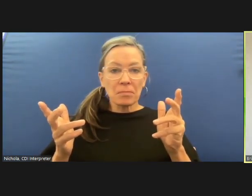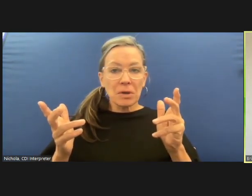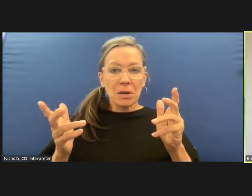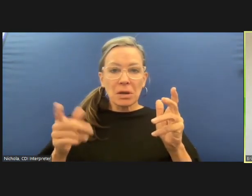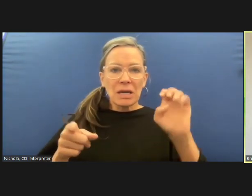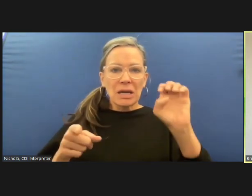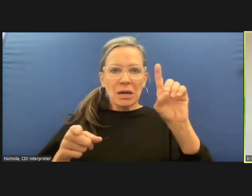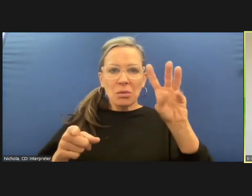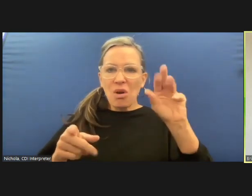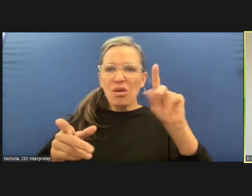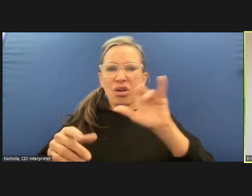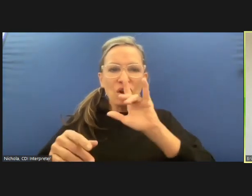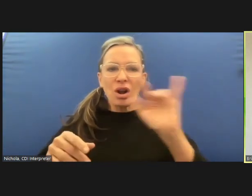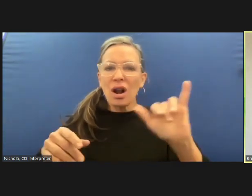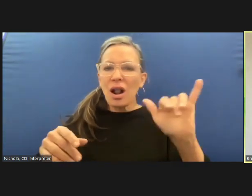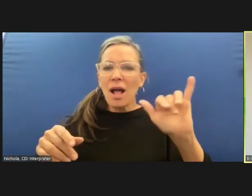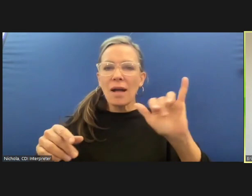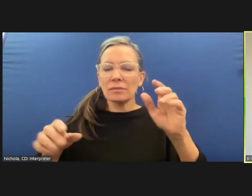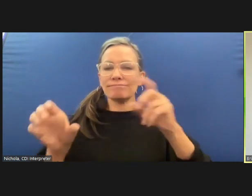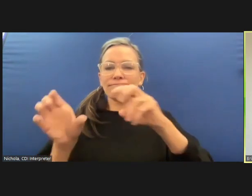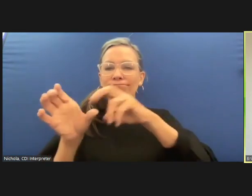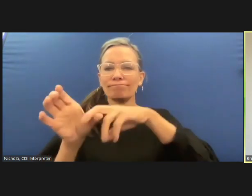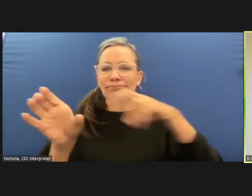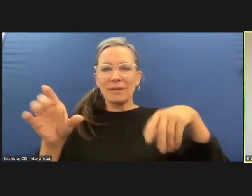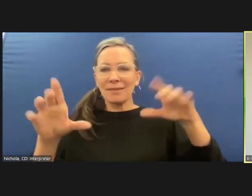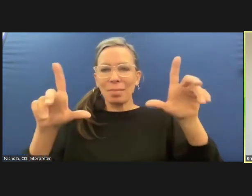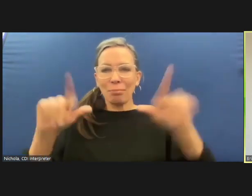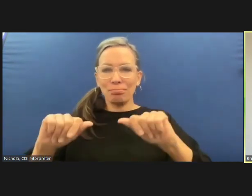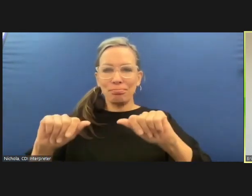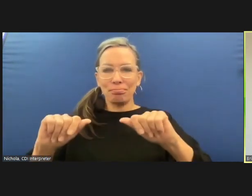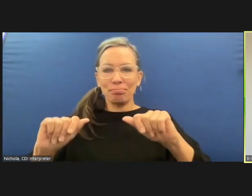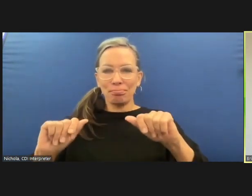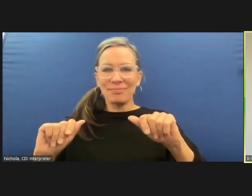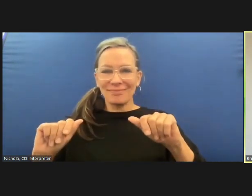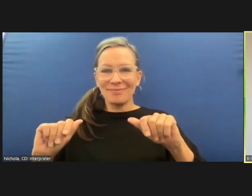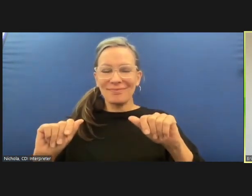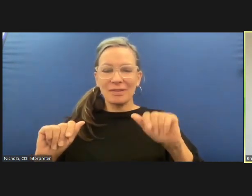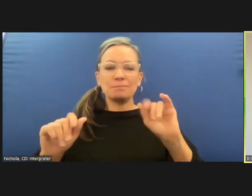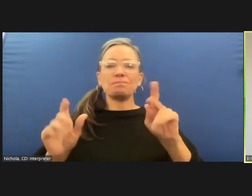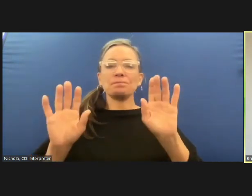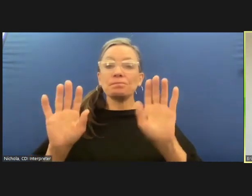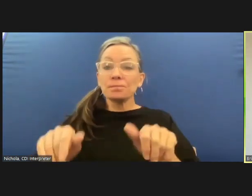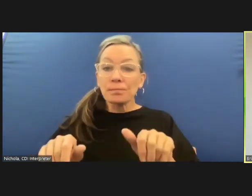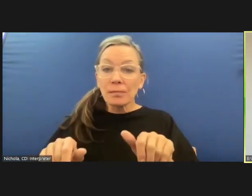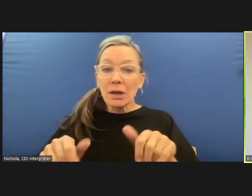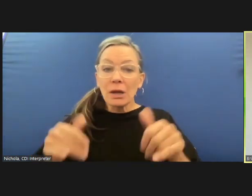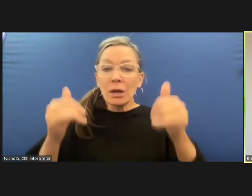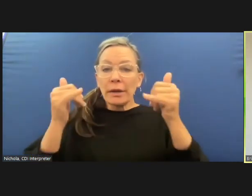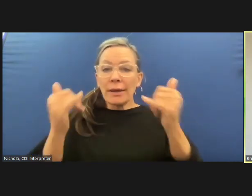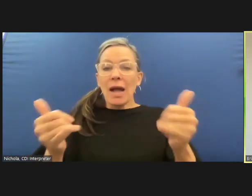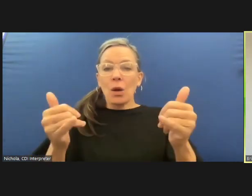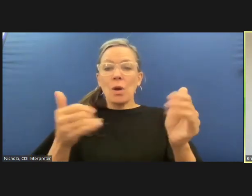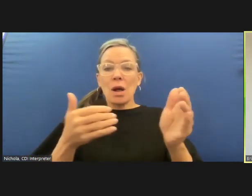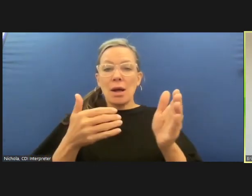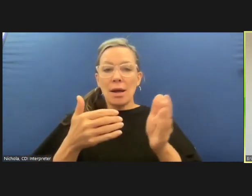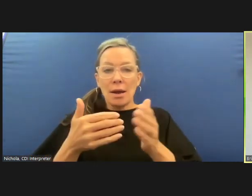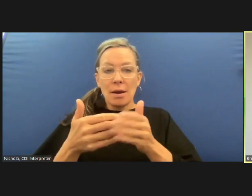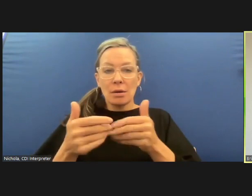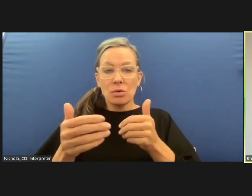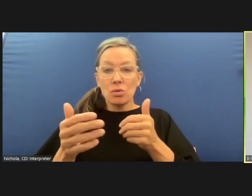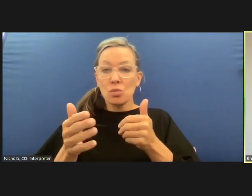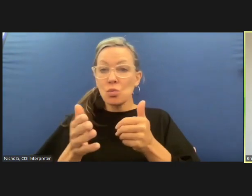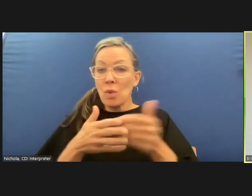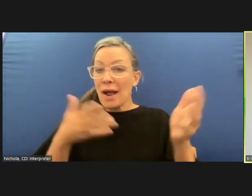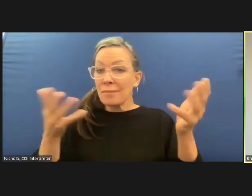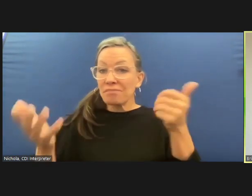all right so the floor is open uh i would love to hear um questions but really what i'd really love to